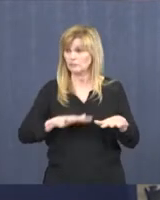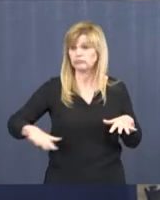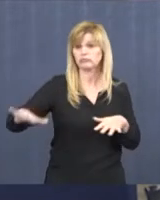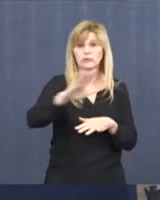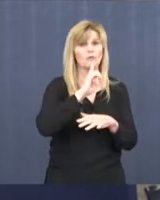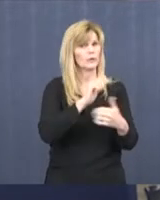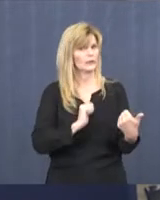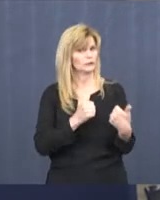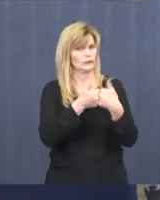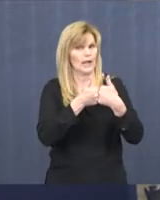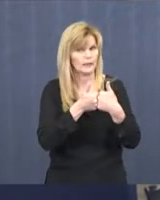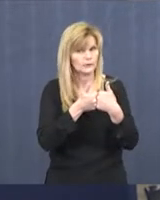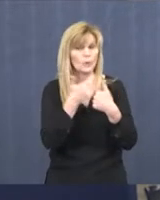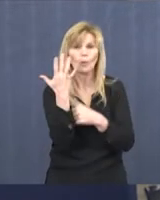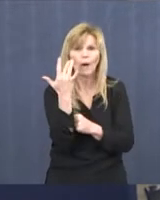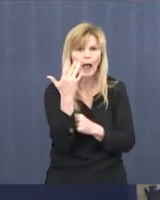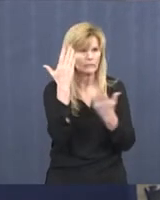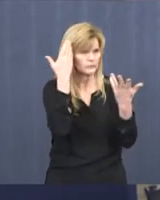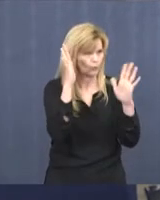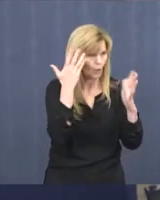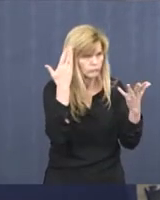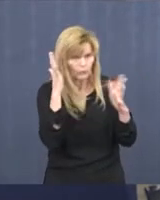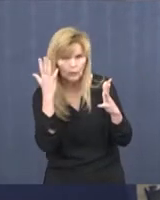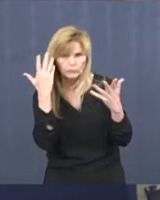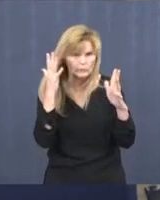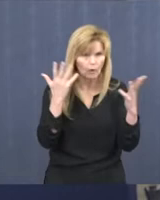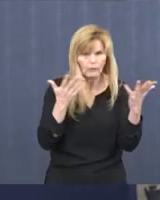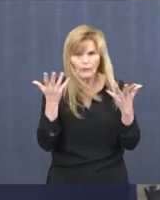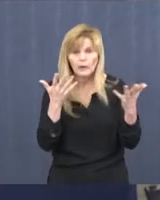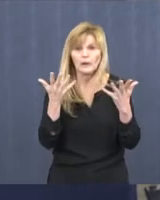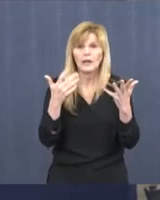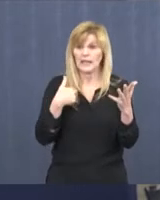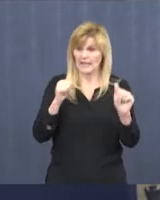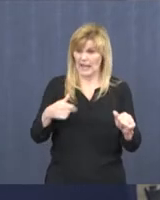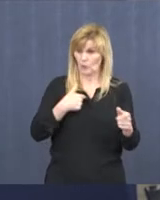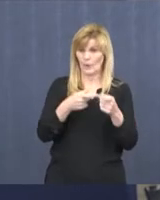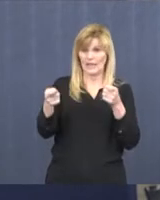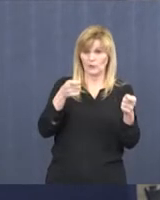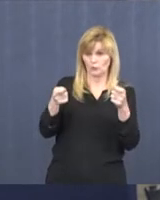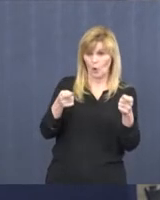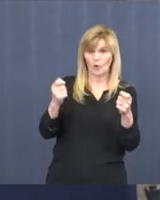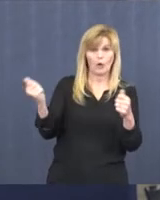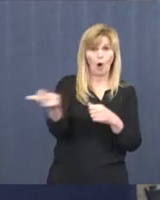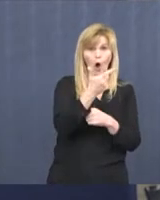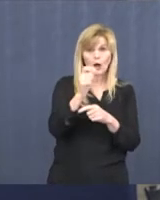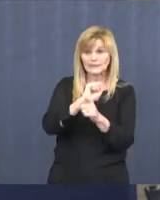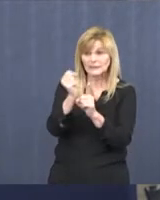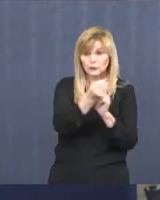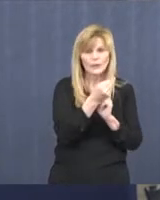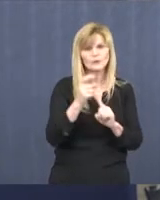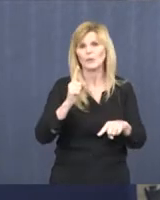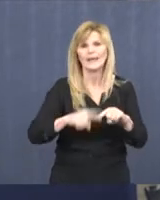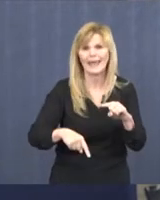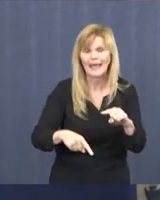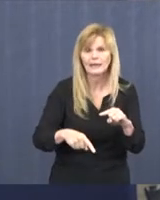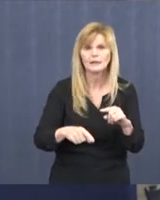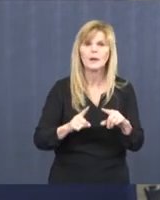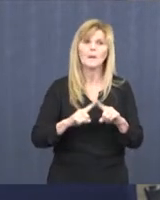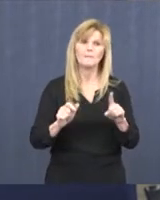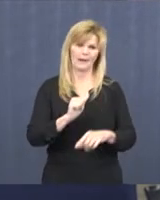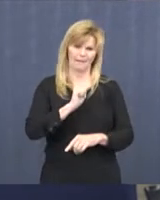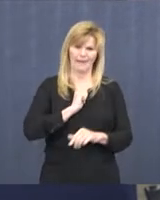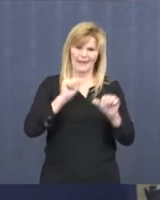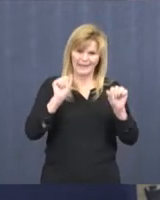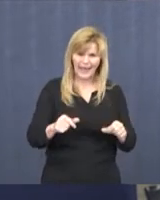many unknowns. We don't have a lot of control over certain situations in this, but there are things that we do have